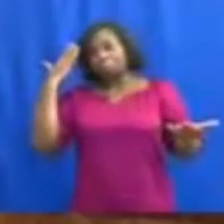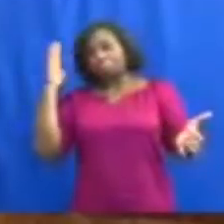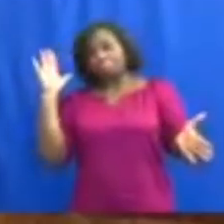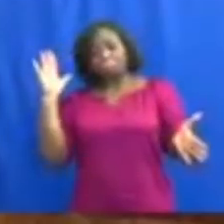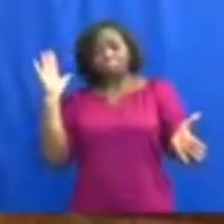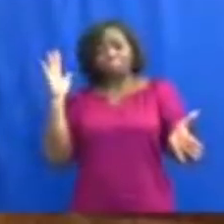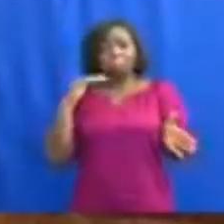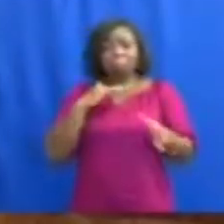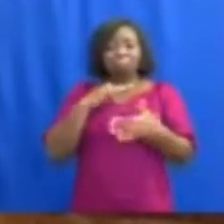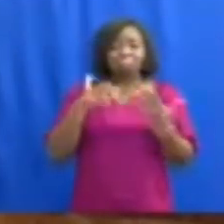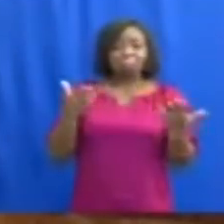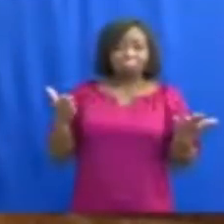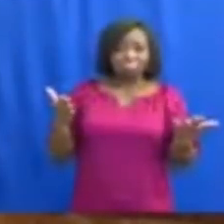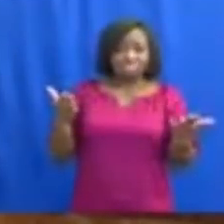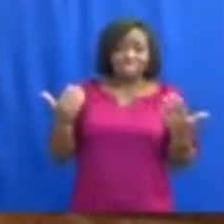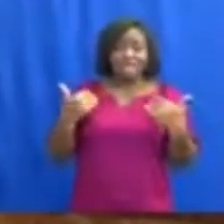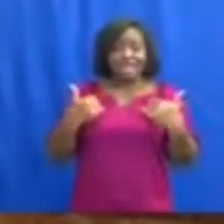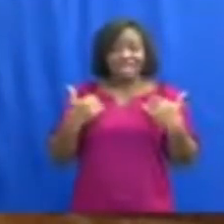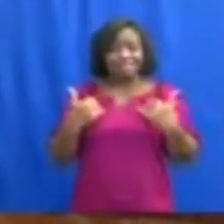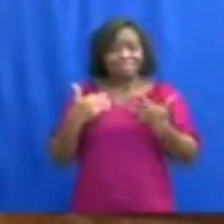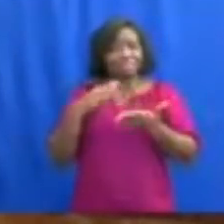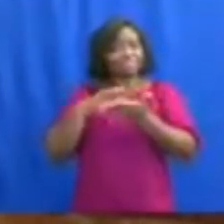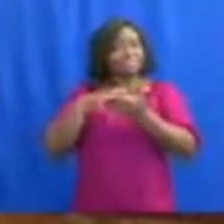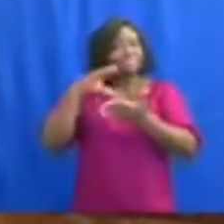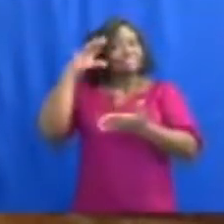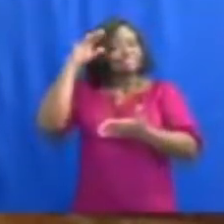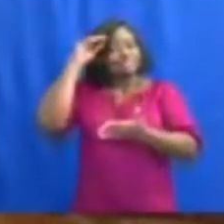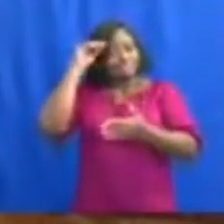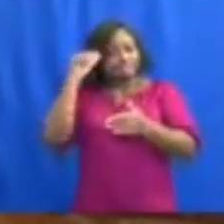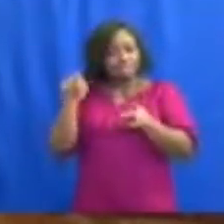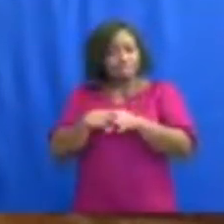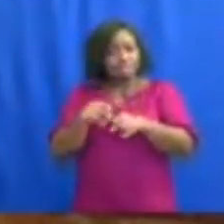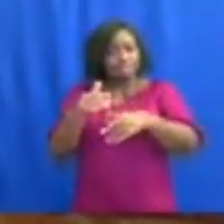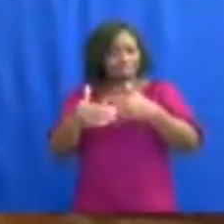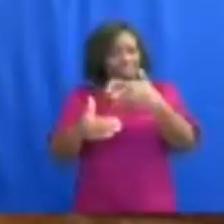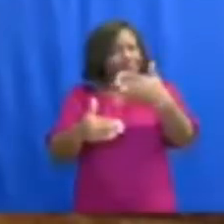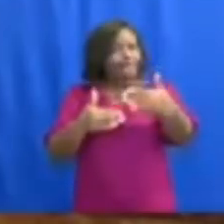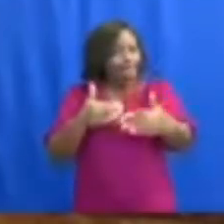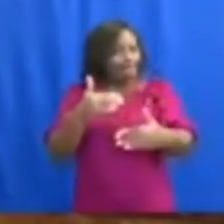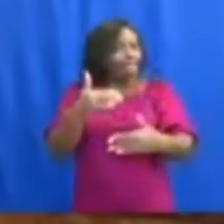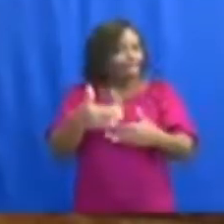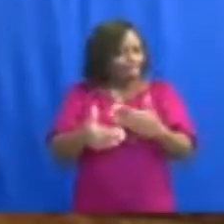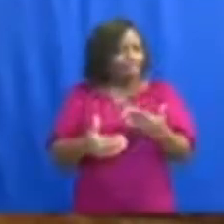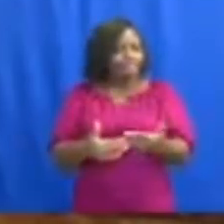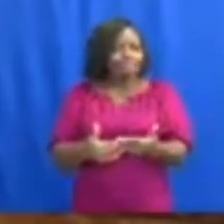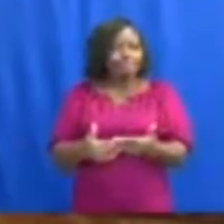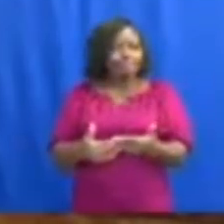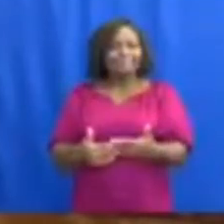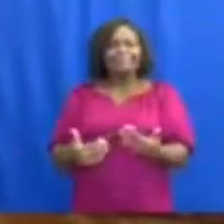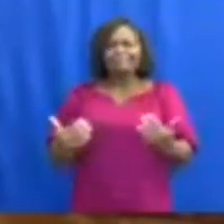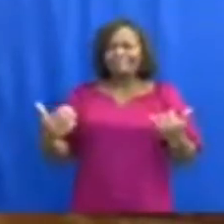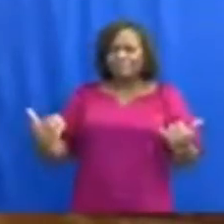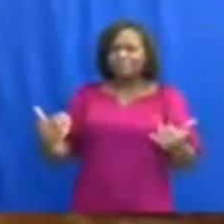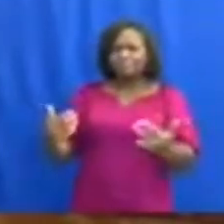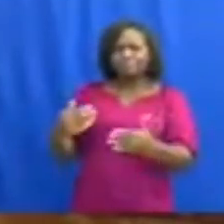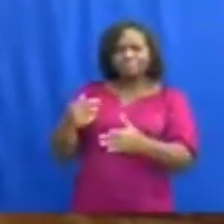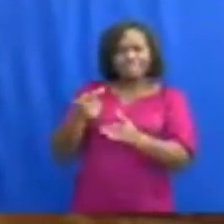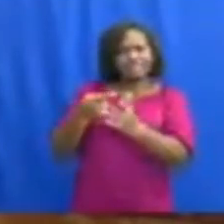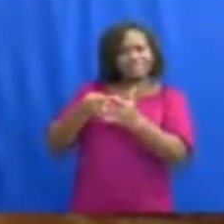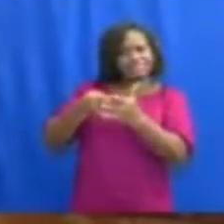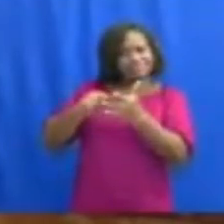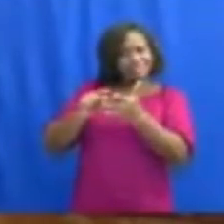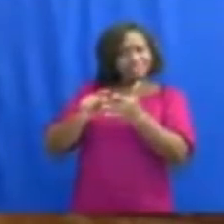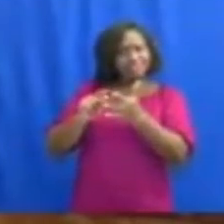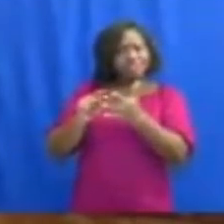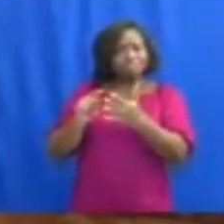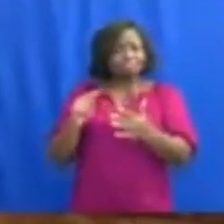states that persons who test positive over a certain period of time are no longer infectious.